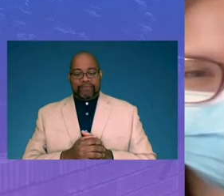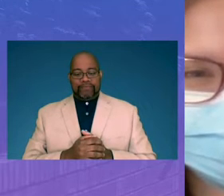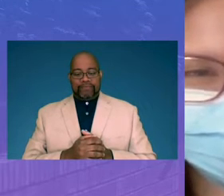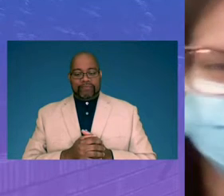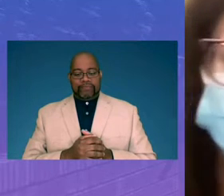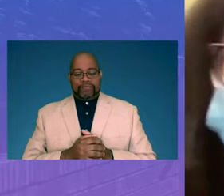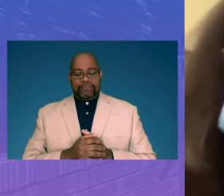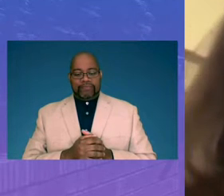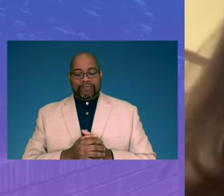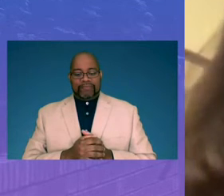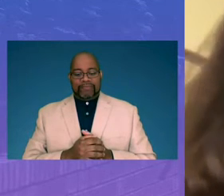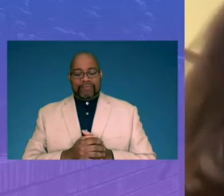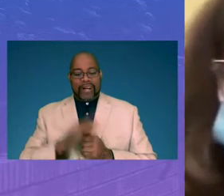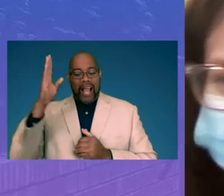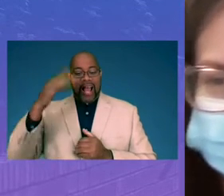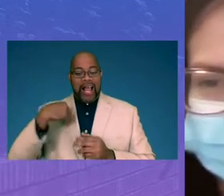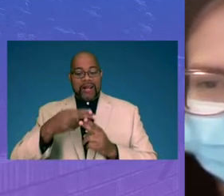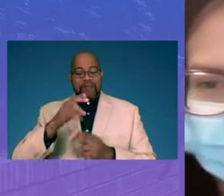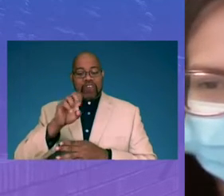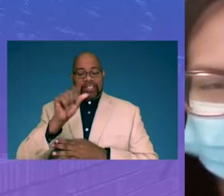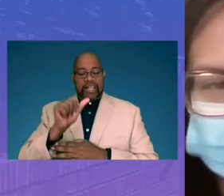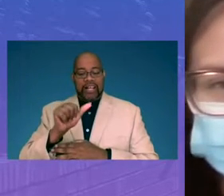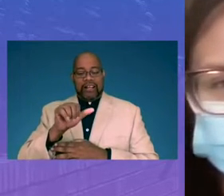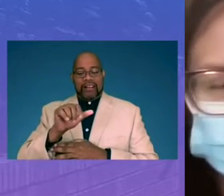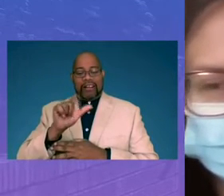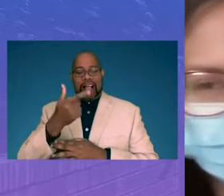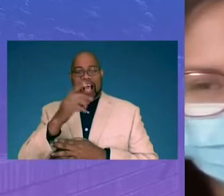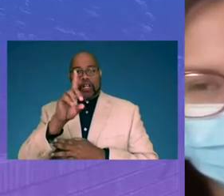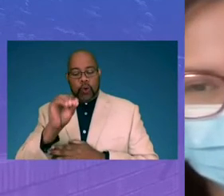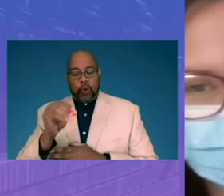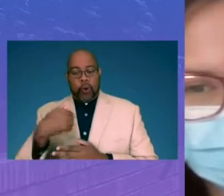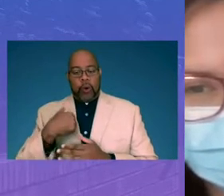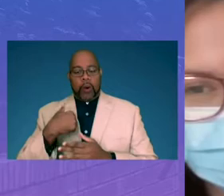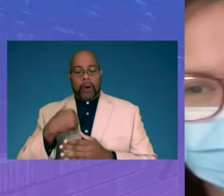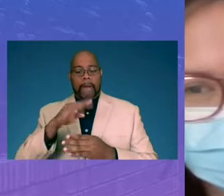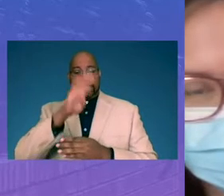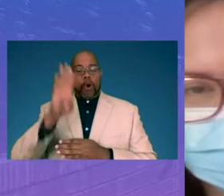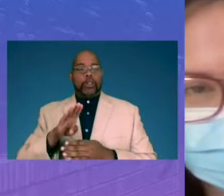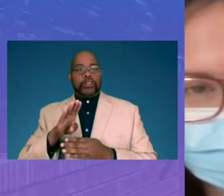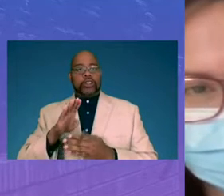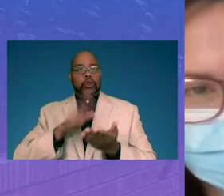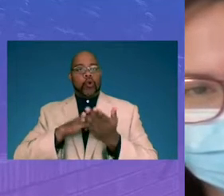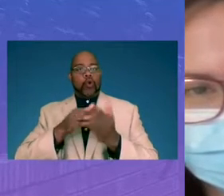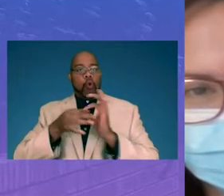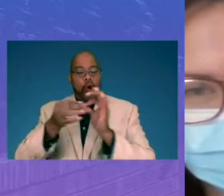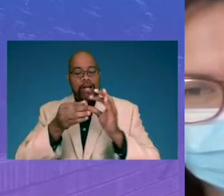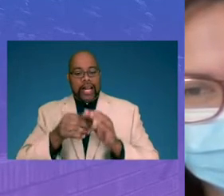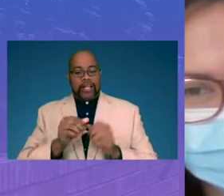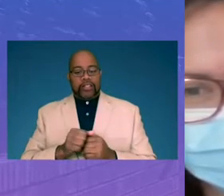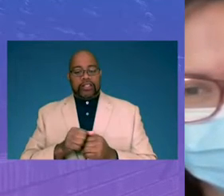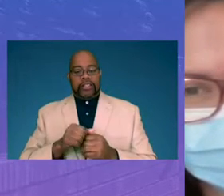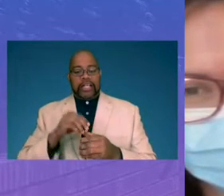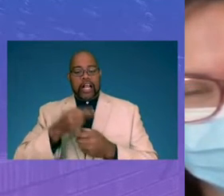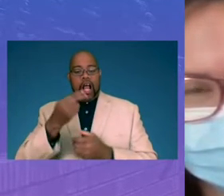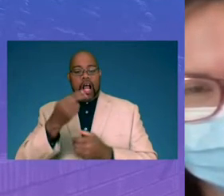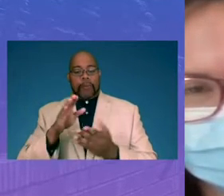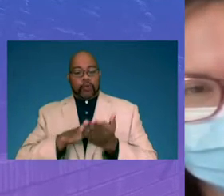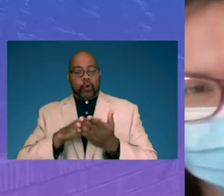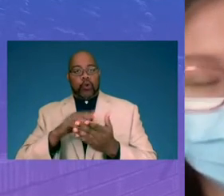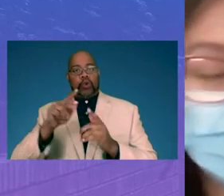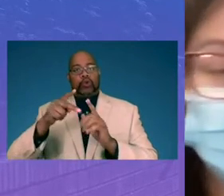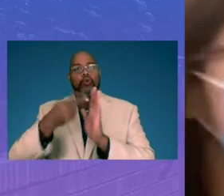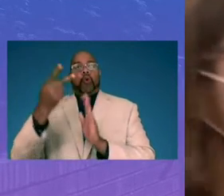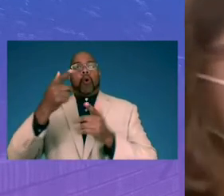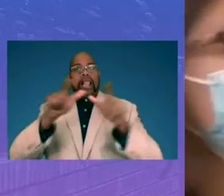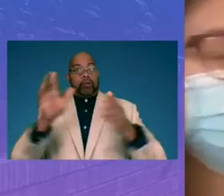My name is Brandel Delgado, and I'm the Boston Community Health School coordinator here at Rafael Hernandez, K-8 Dual Language School, and